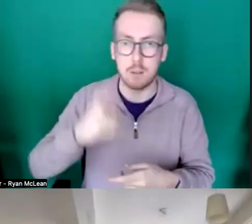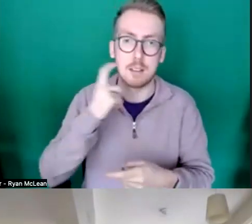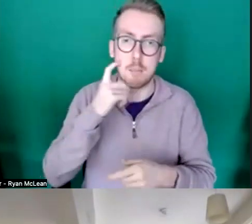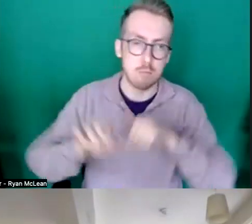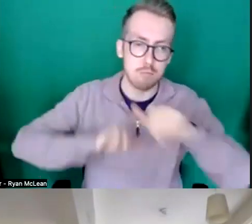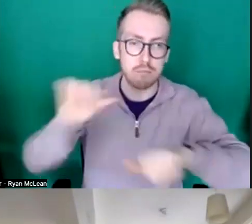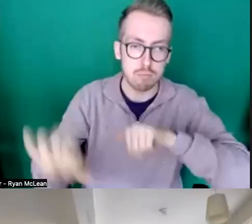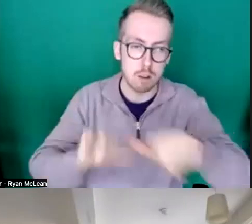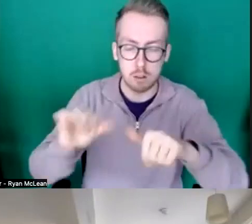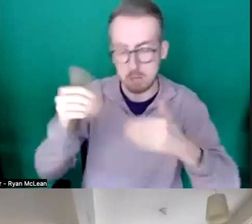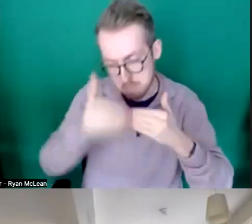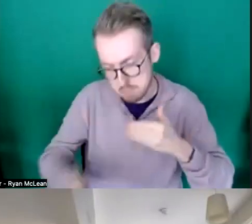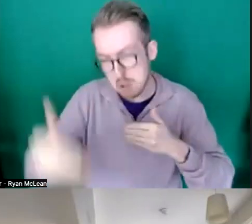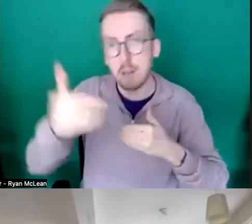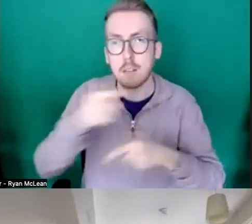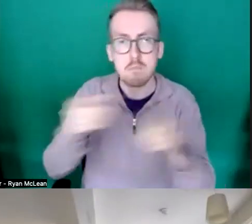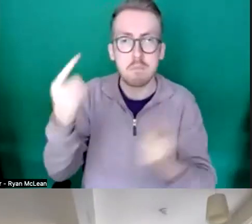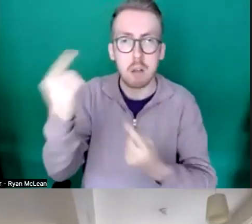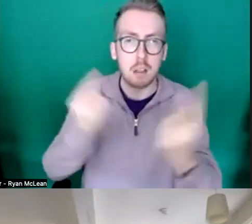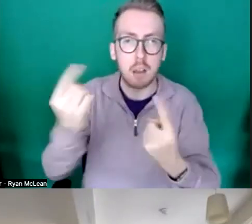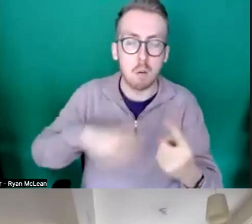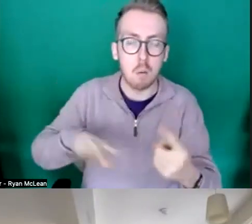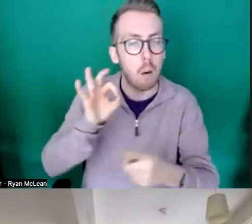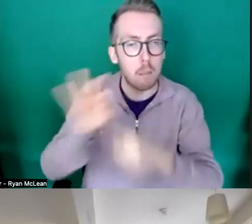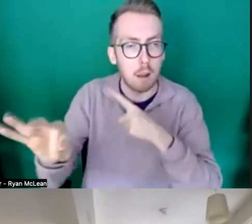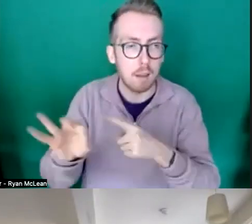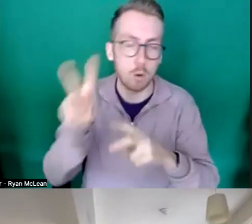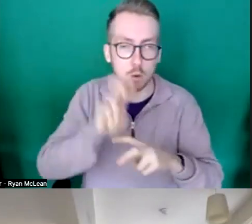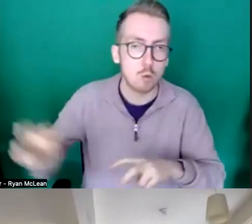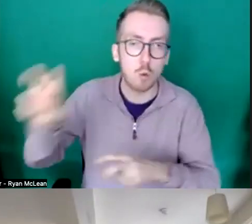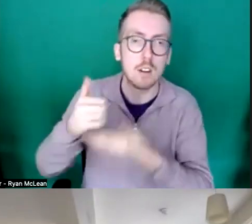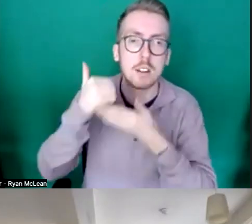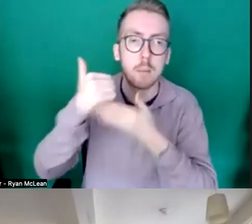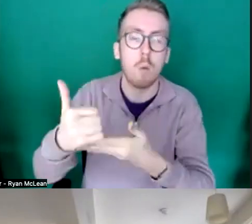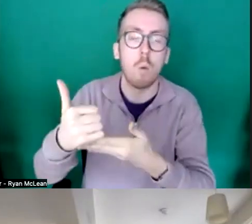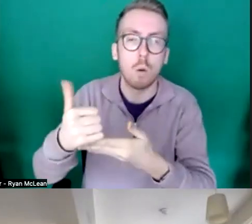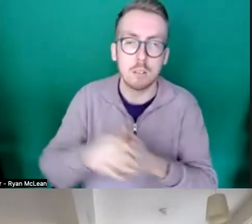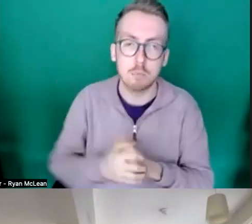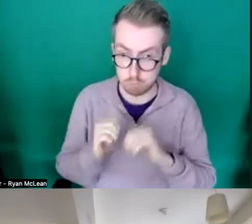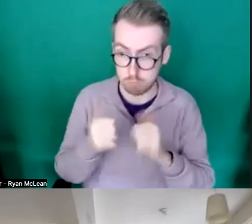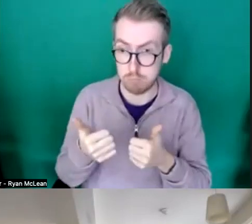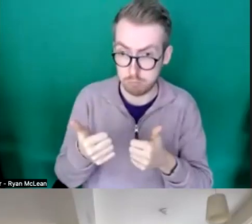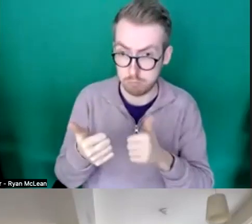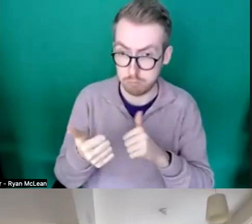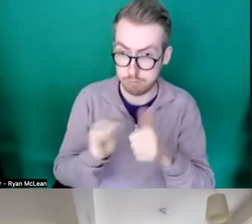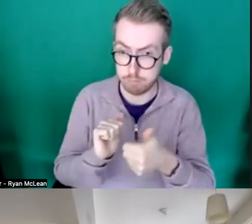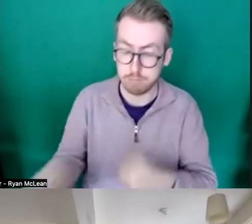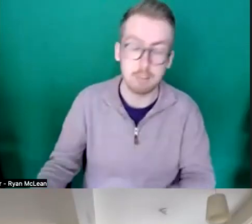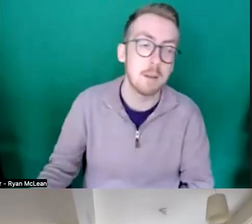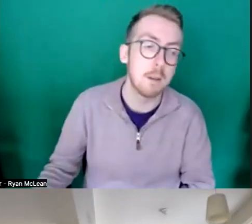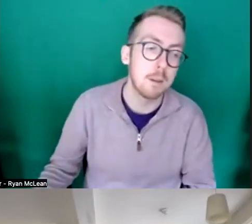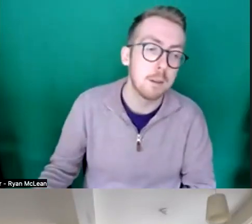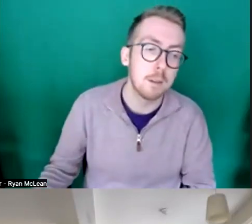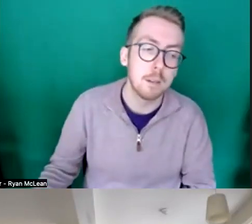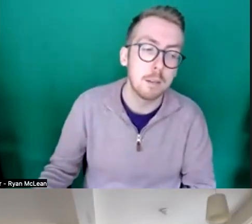you're just looking in the long run to apply for uh touring support um and i think yeah something to kind of just highlight there as